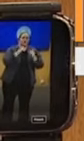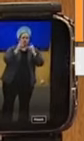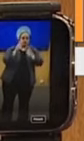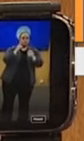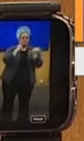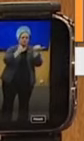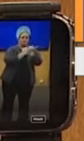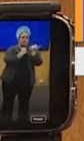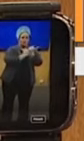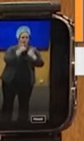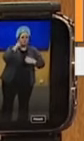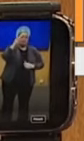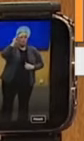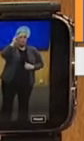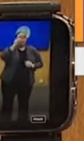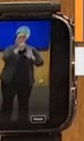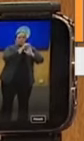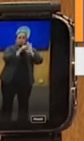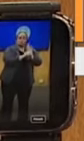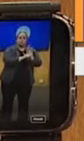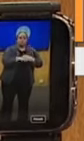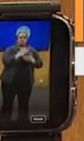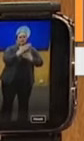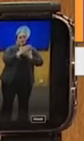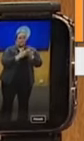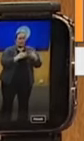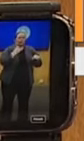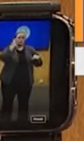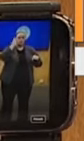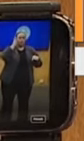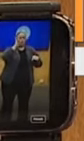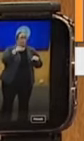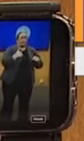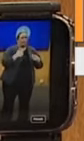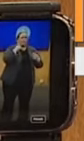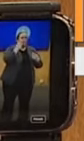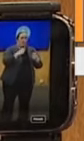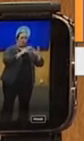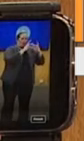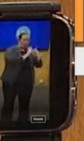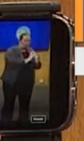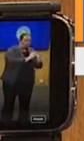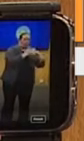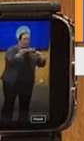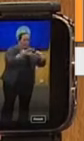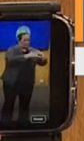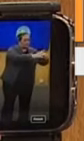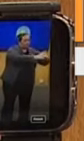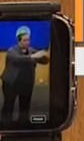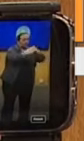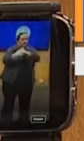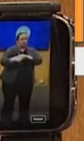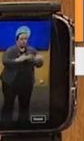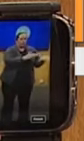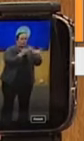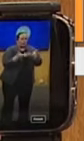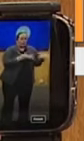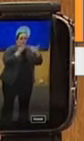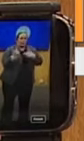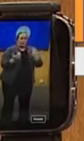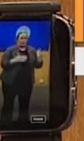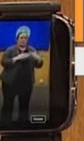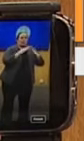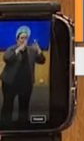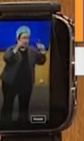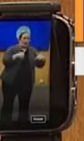and the state of Hawaii. And some of those missions, I'm sure, are going to be in the debris removal area. Hustle has this waste that usually US EPA does for